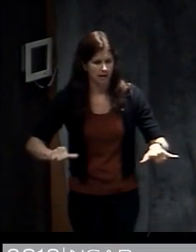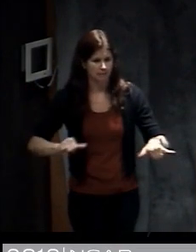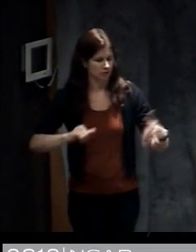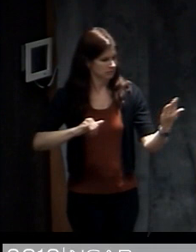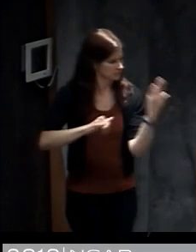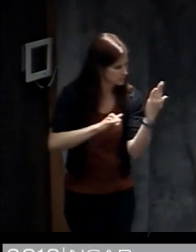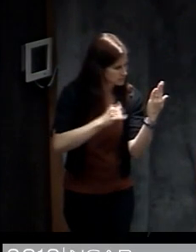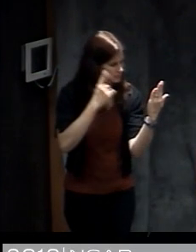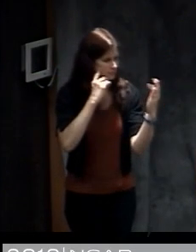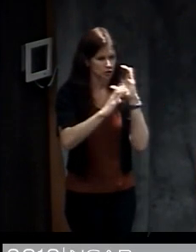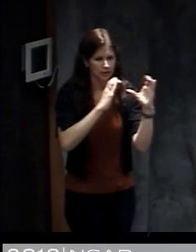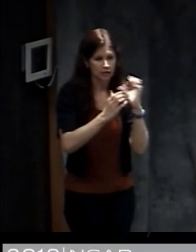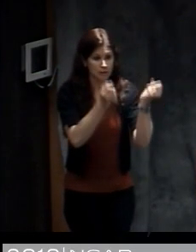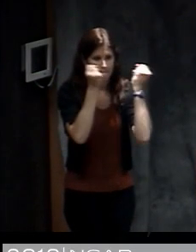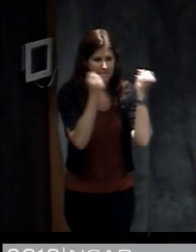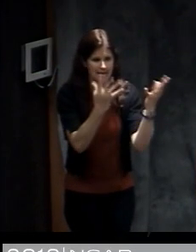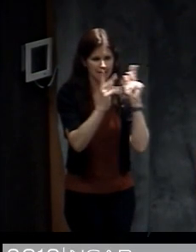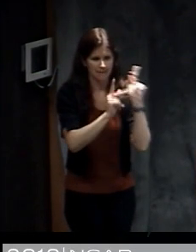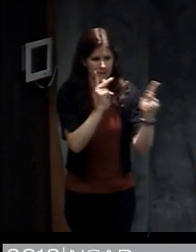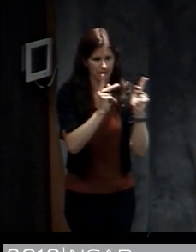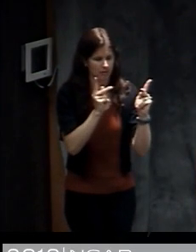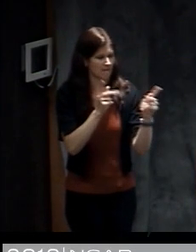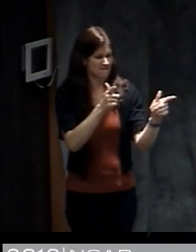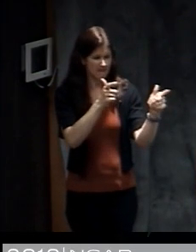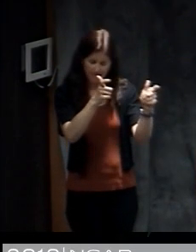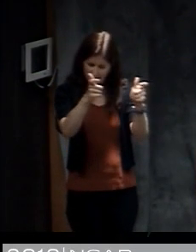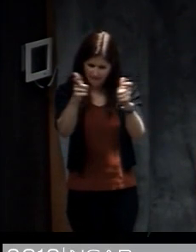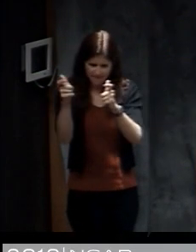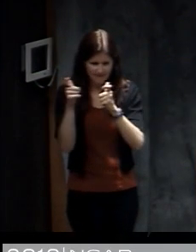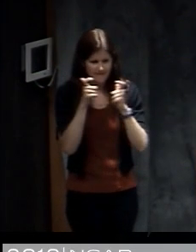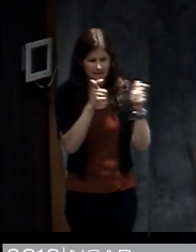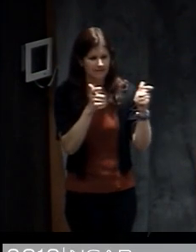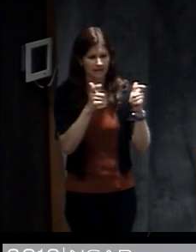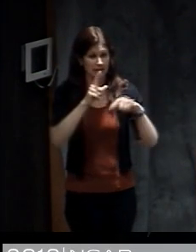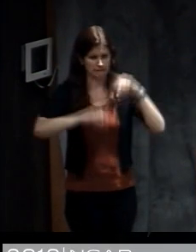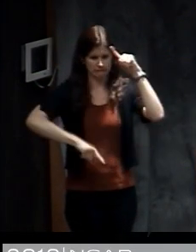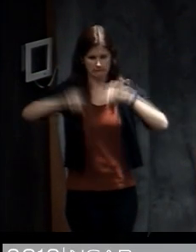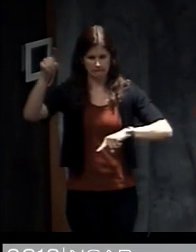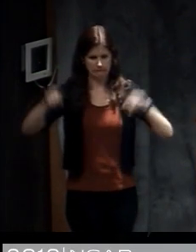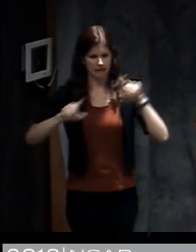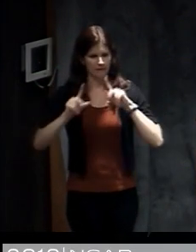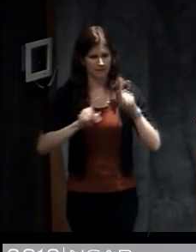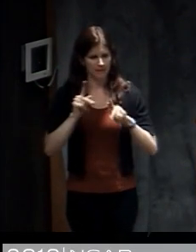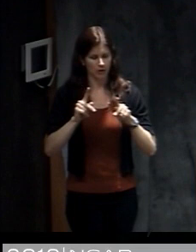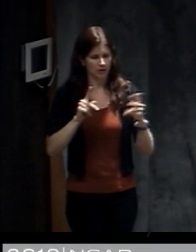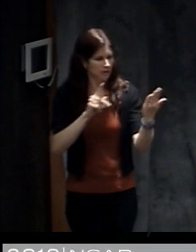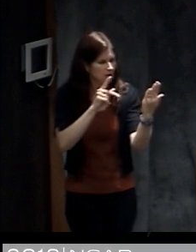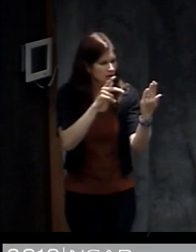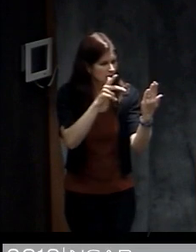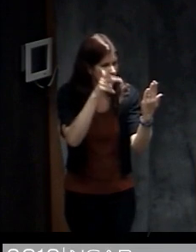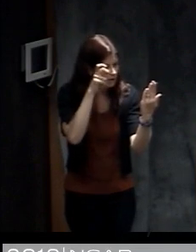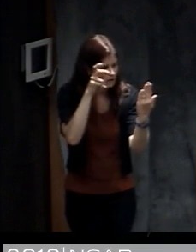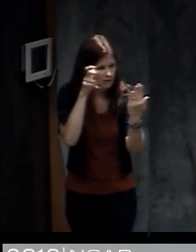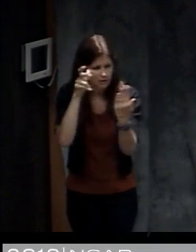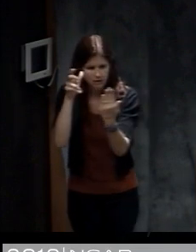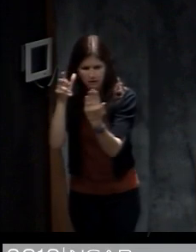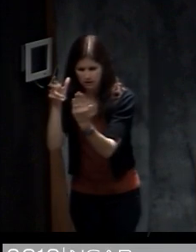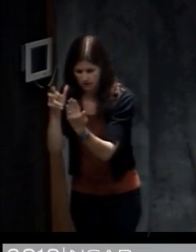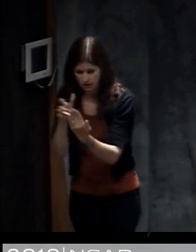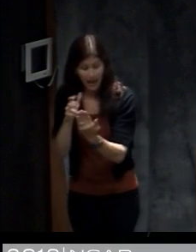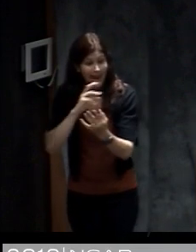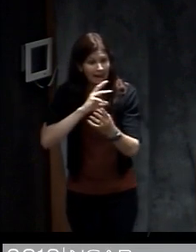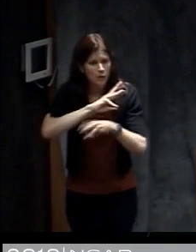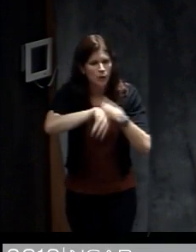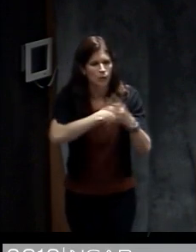communicate with many people much more rapidly and a much wider diversity of people and can instantaneously communicate with someone across the globe.